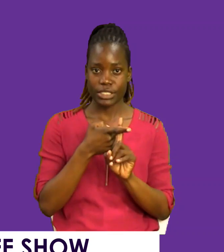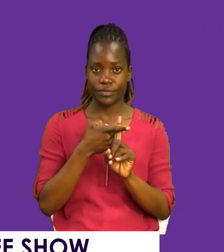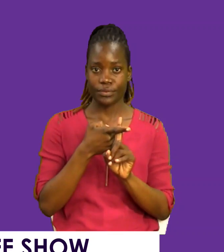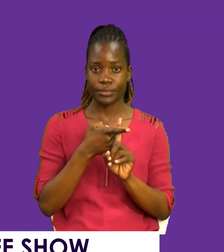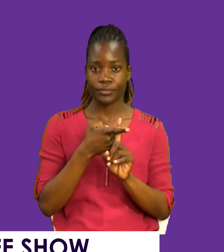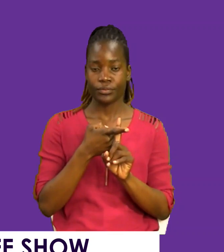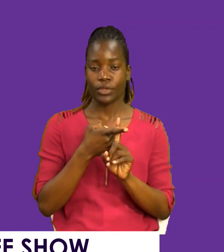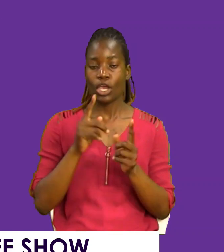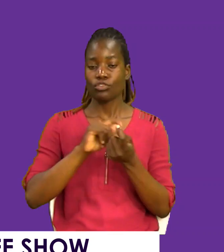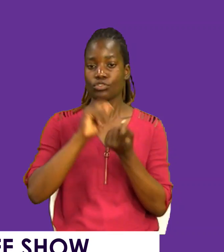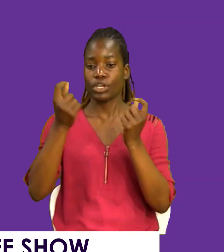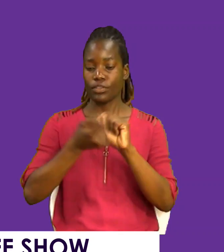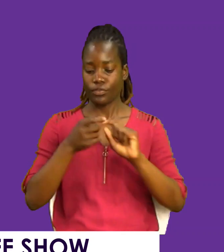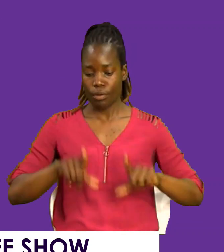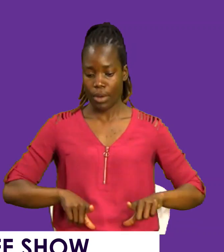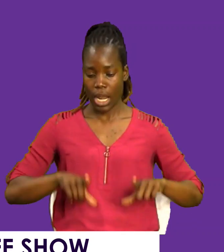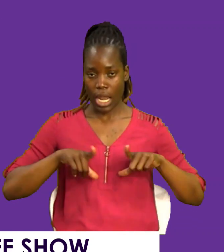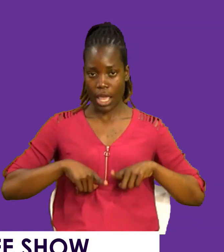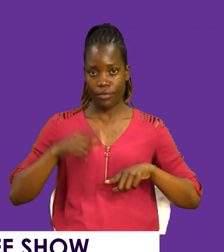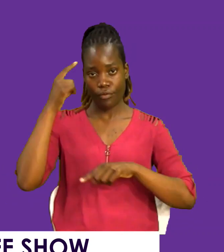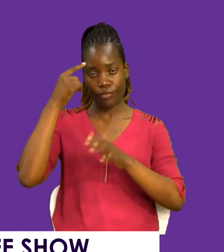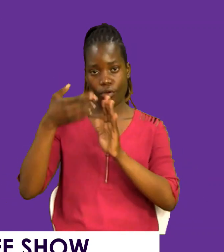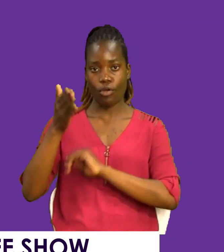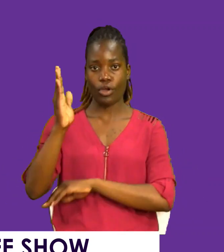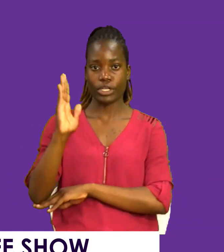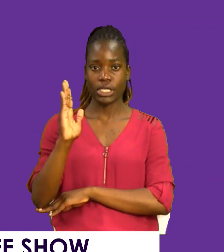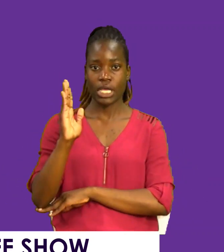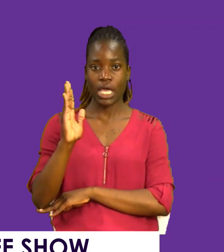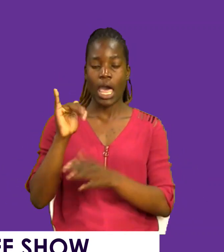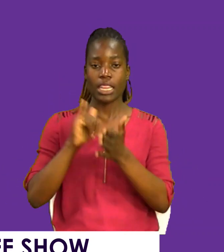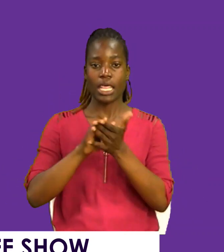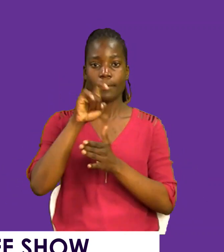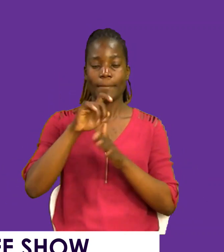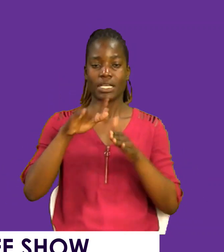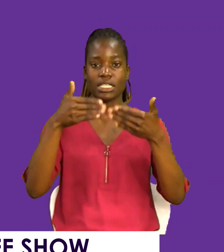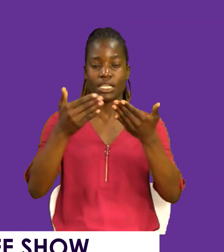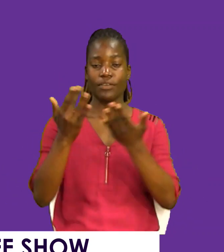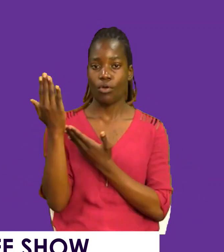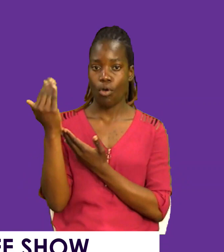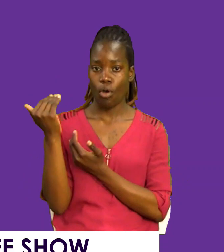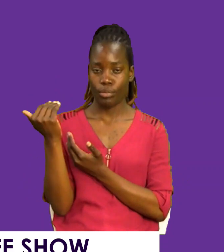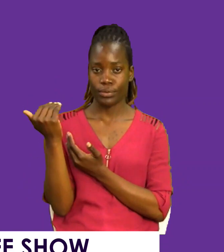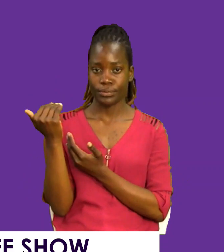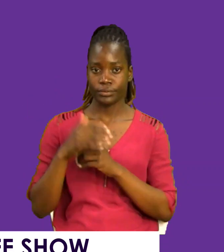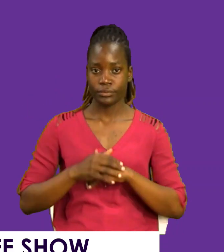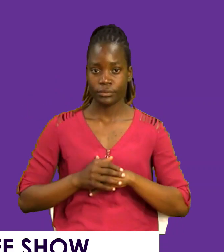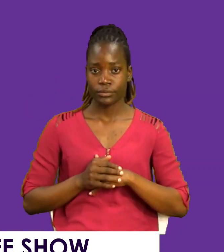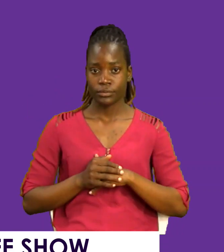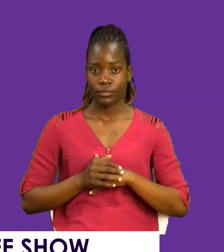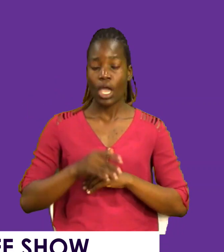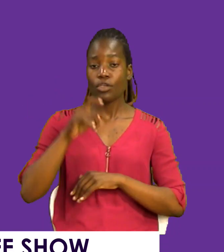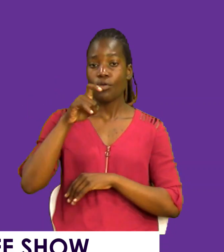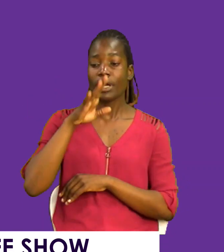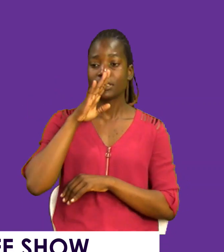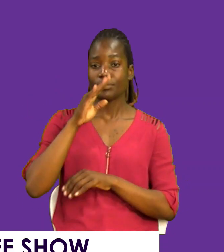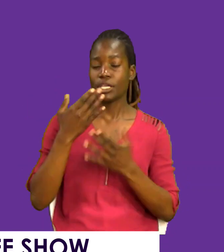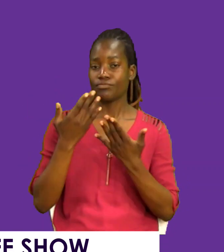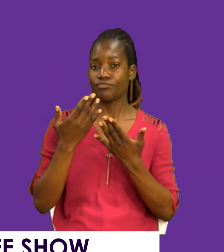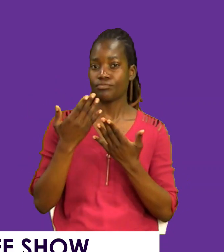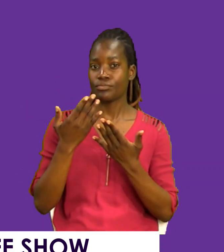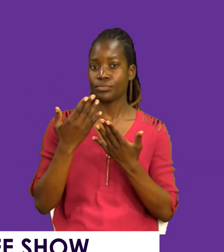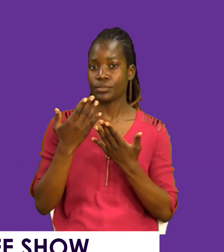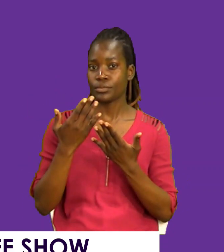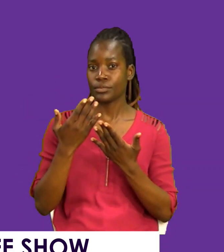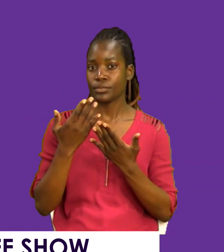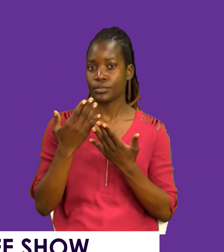You know, to transform lives for God. That should give you hope. You know, you should be the channel. The